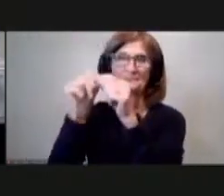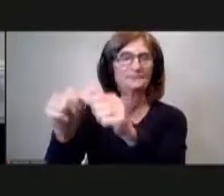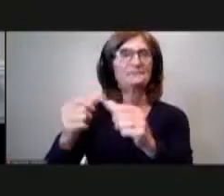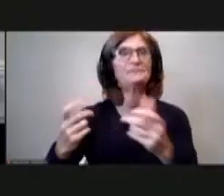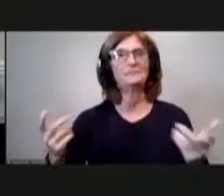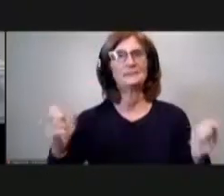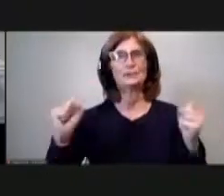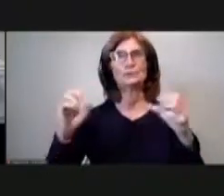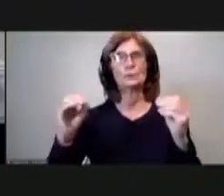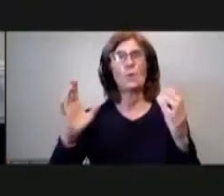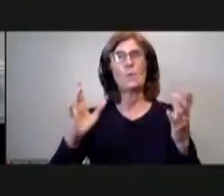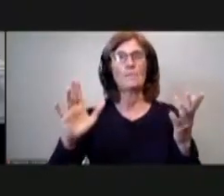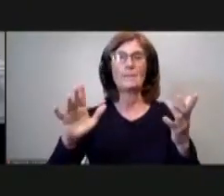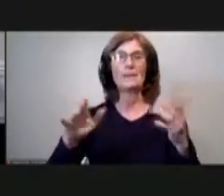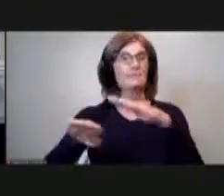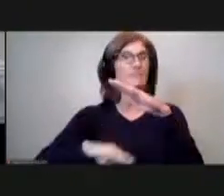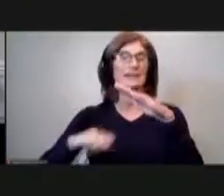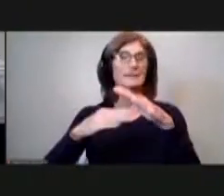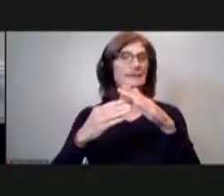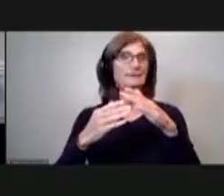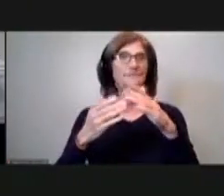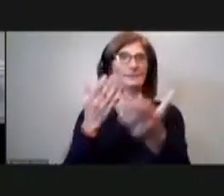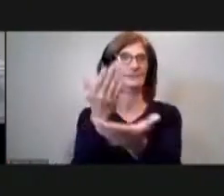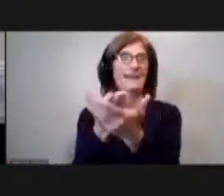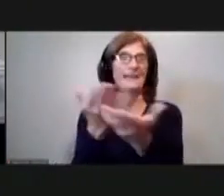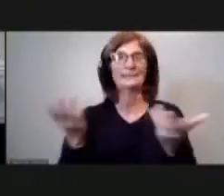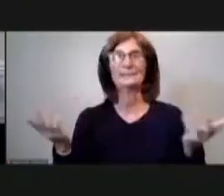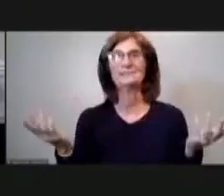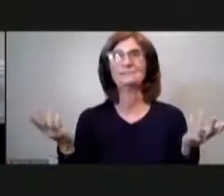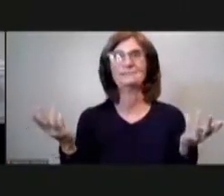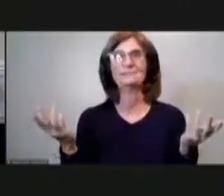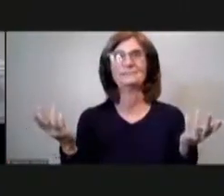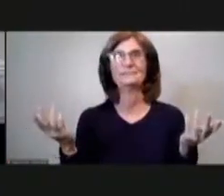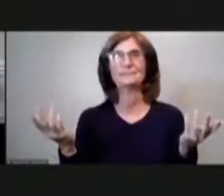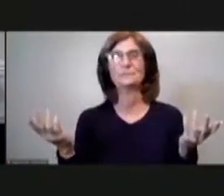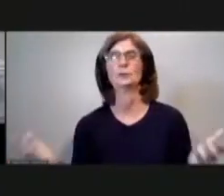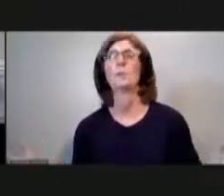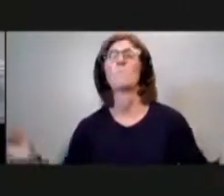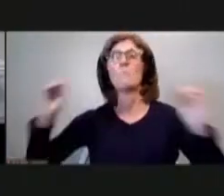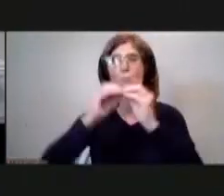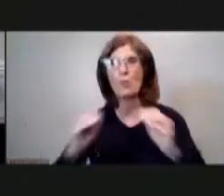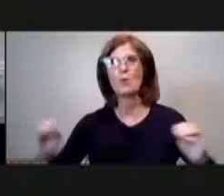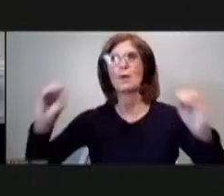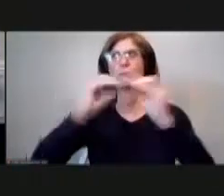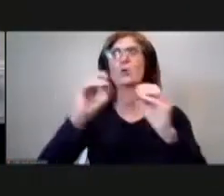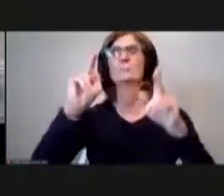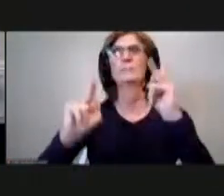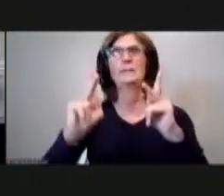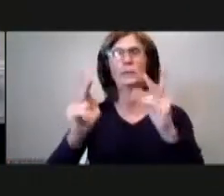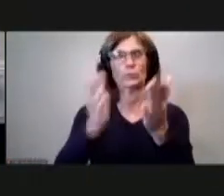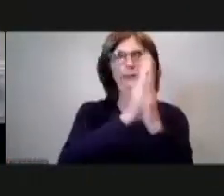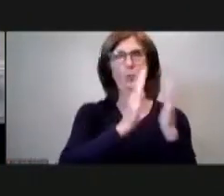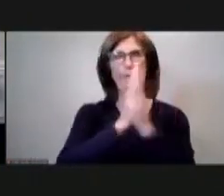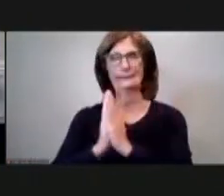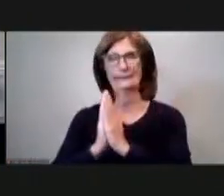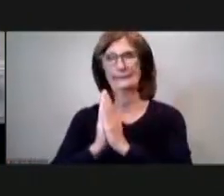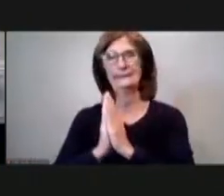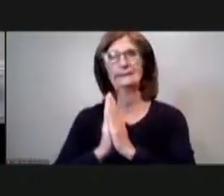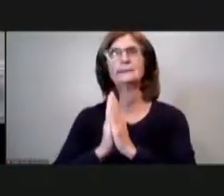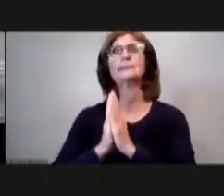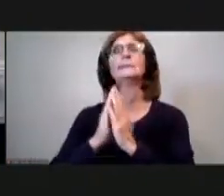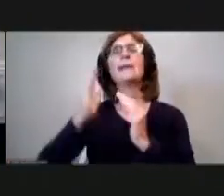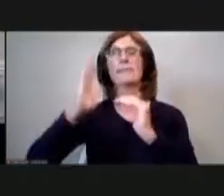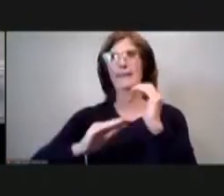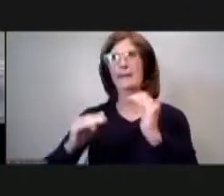is that we have um more people that want to use our athletic facilities than we have athletic facilities to use and